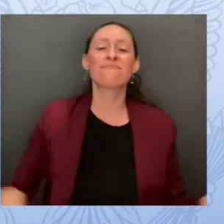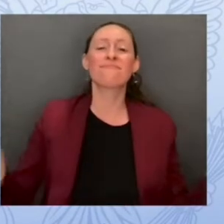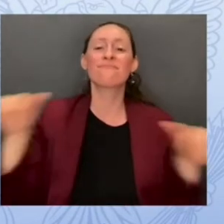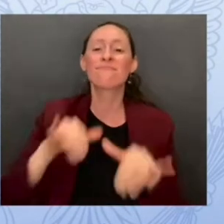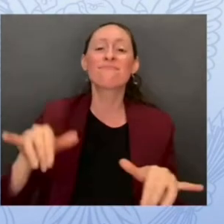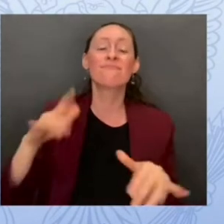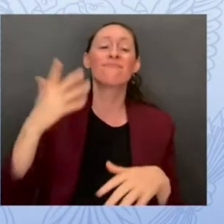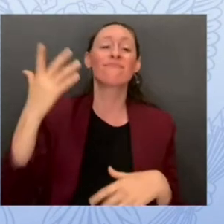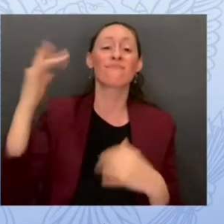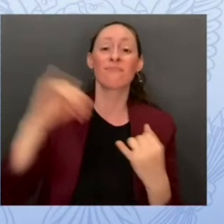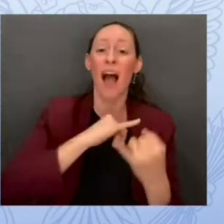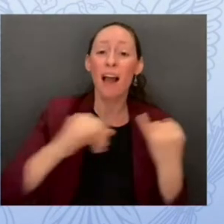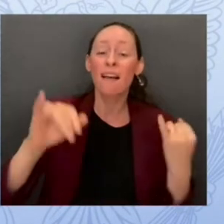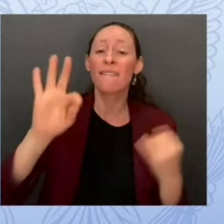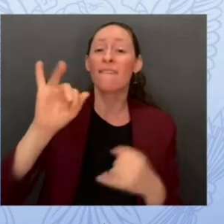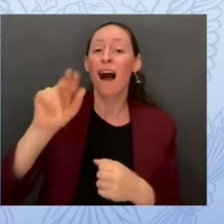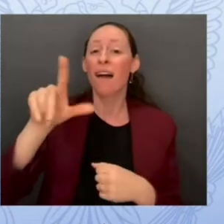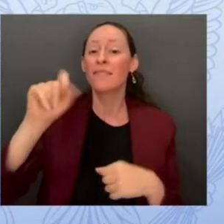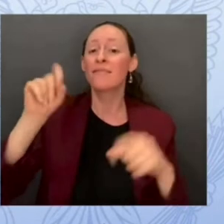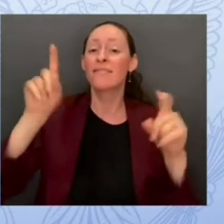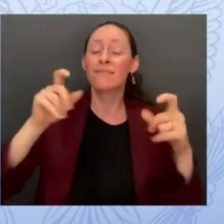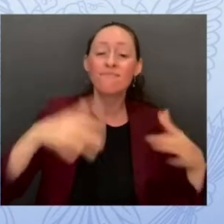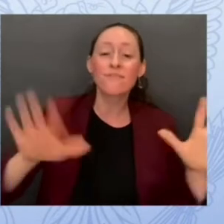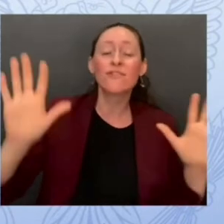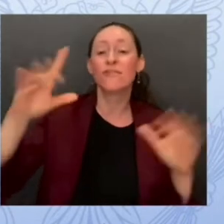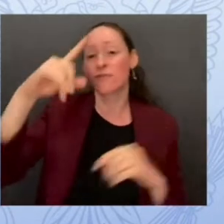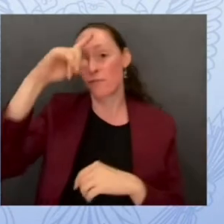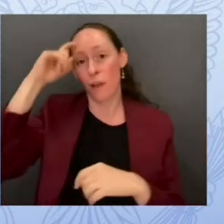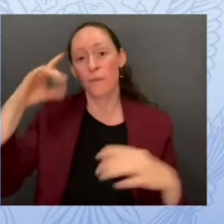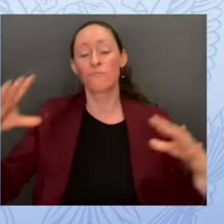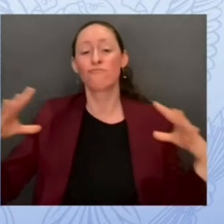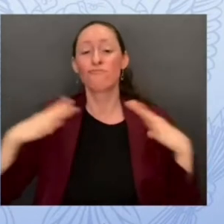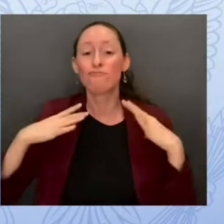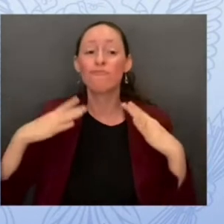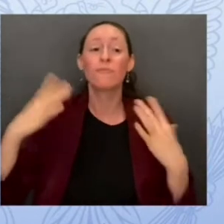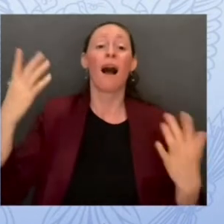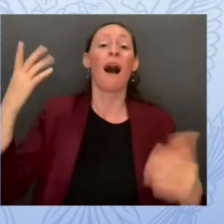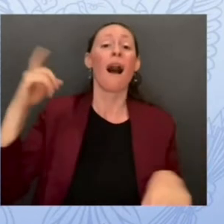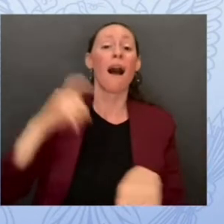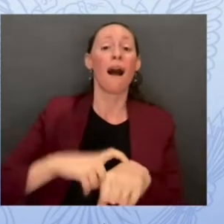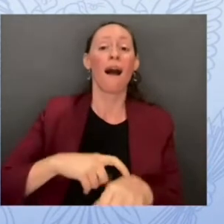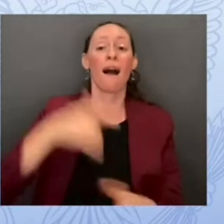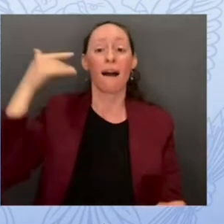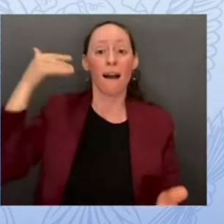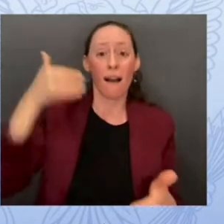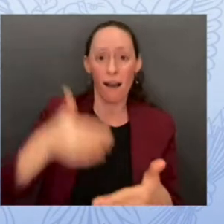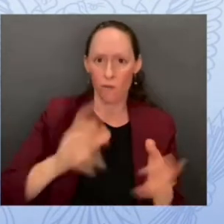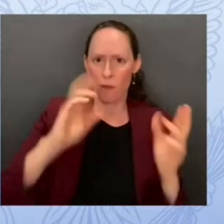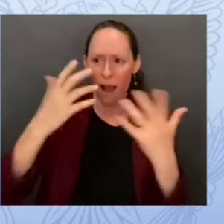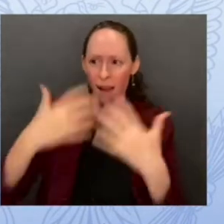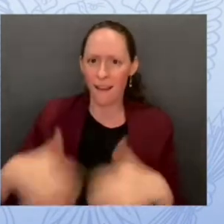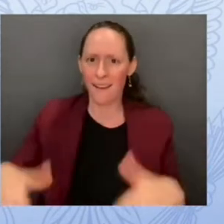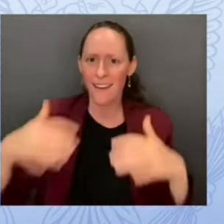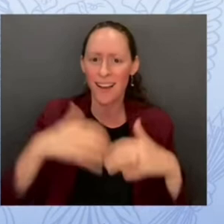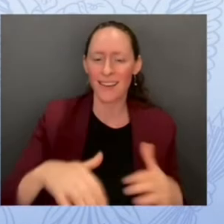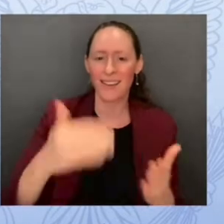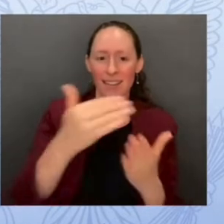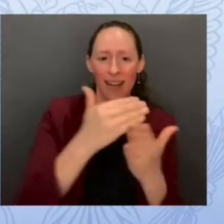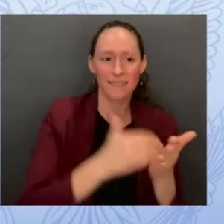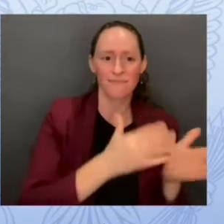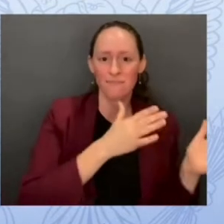teachers are putting the finishing touches on their lesson plans I know I am I have my first article all run off I'm ready to go